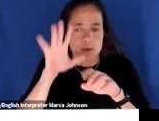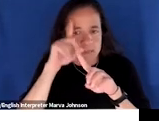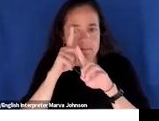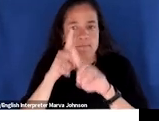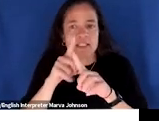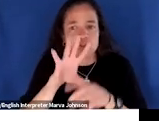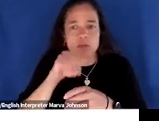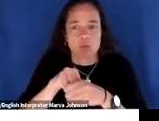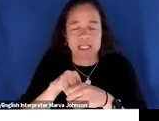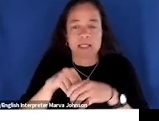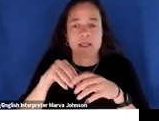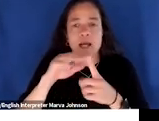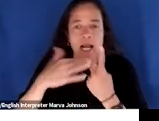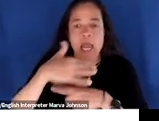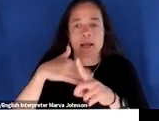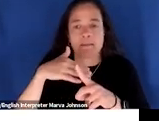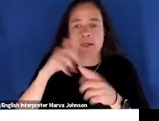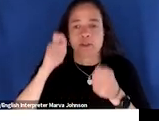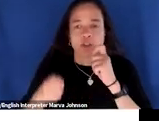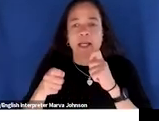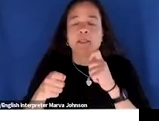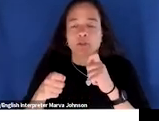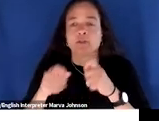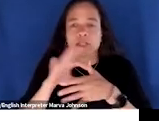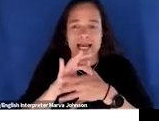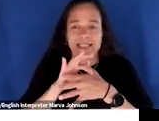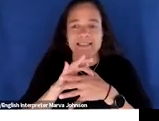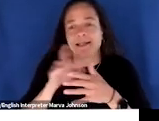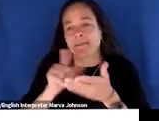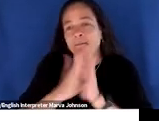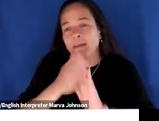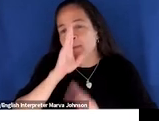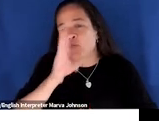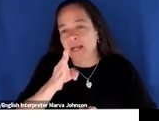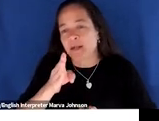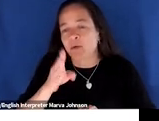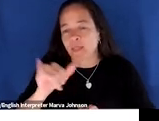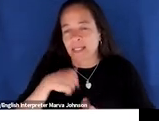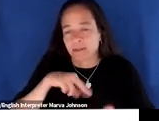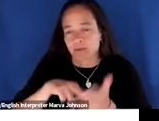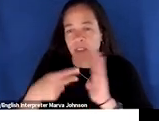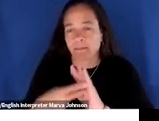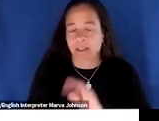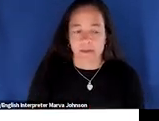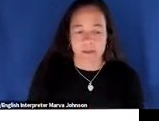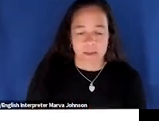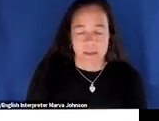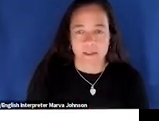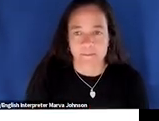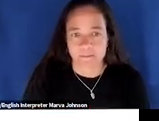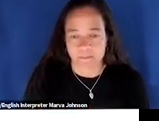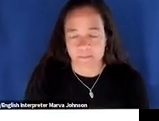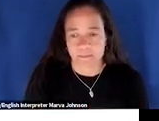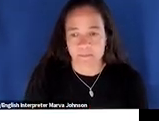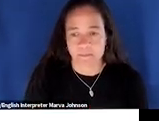change context which involves this being real part that i'm talking about here um this